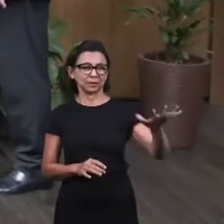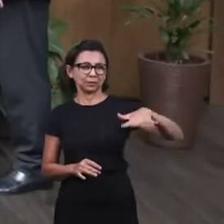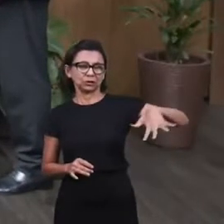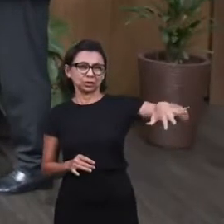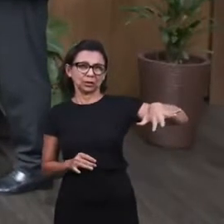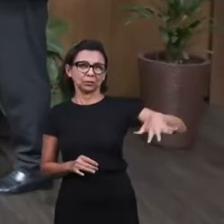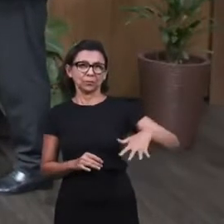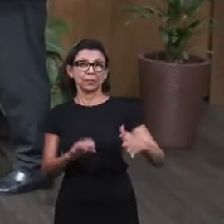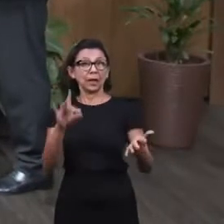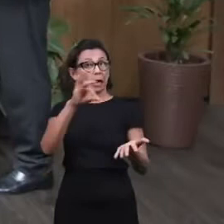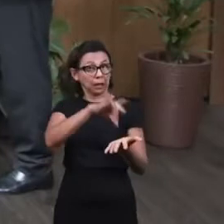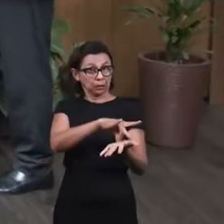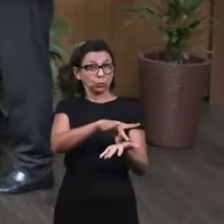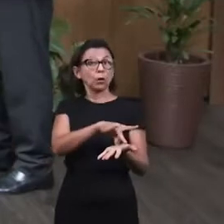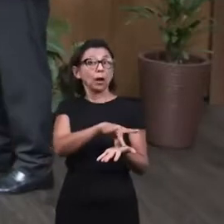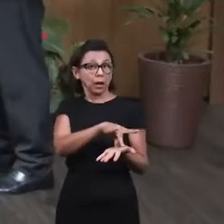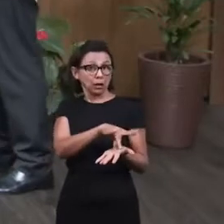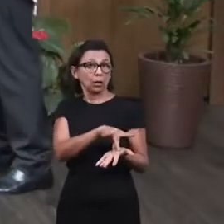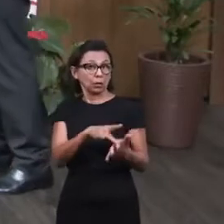These are current images.